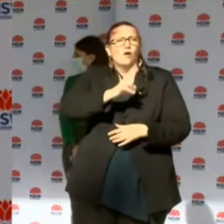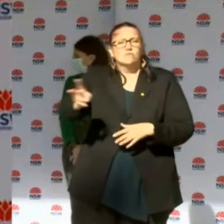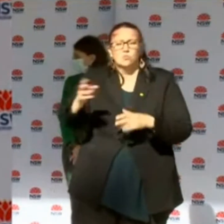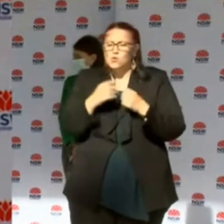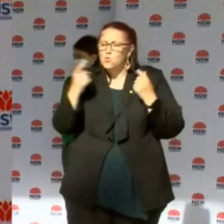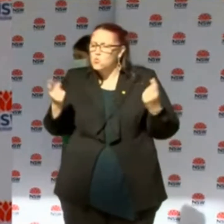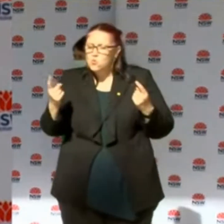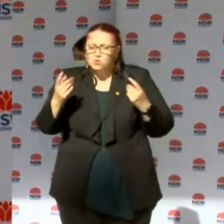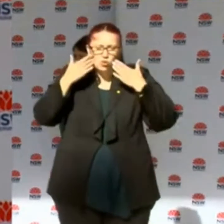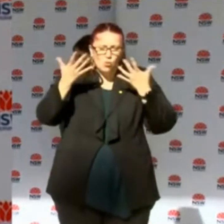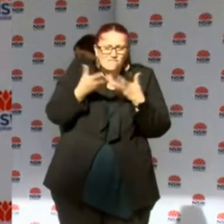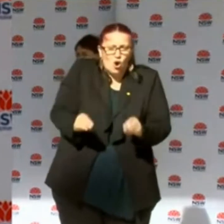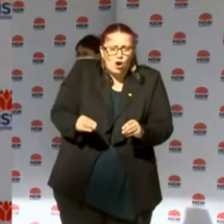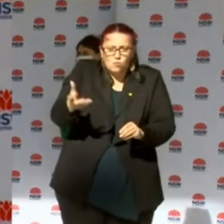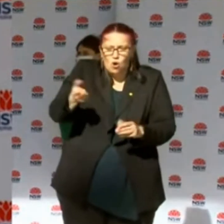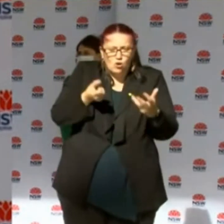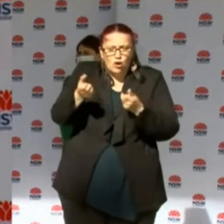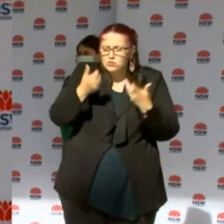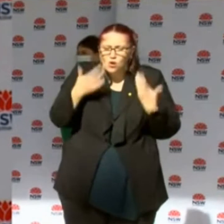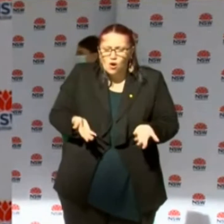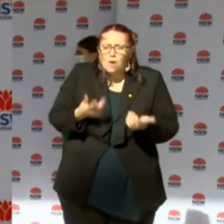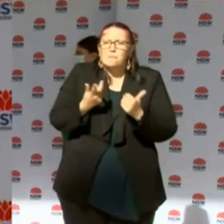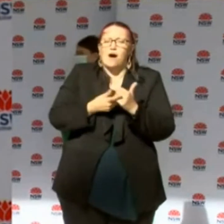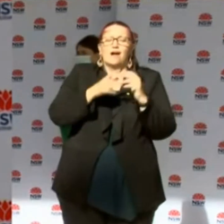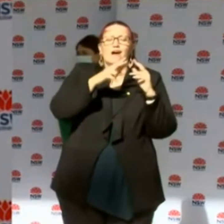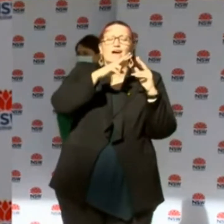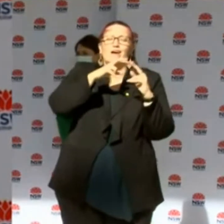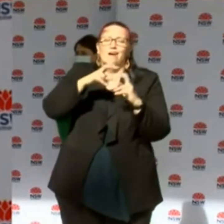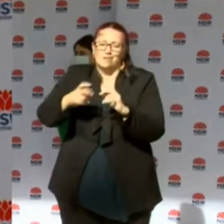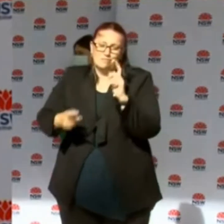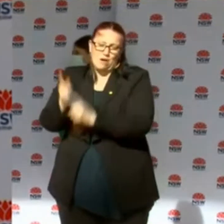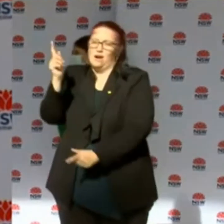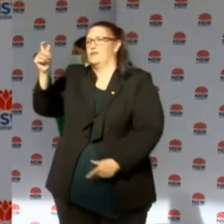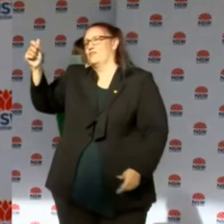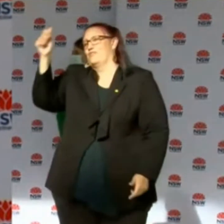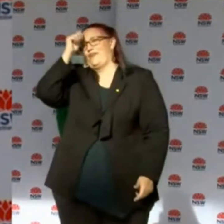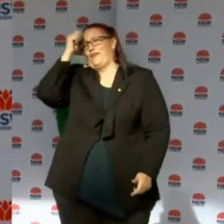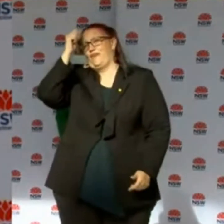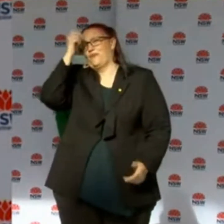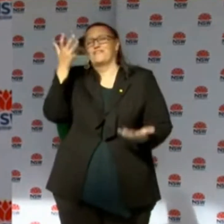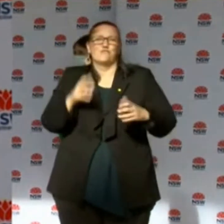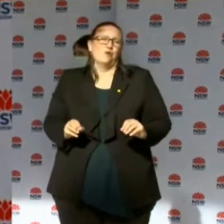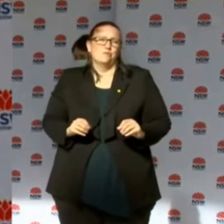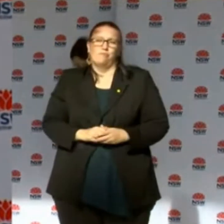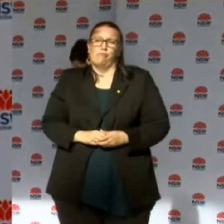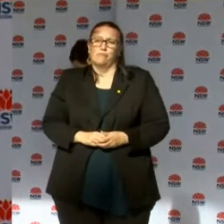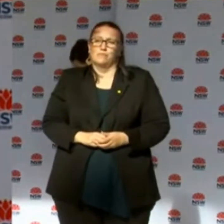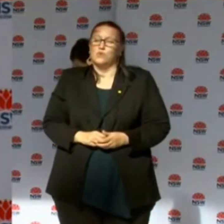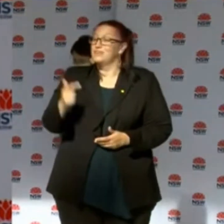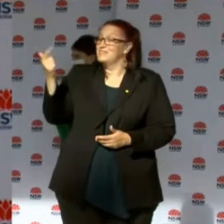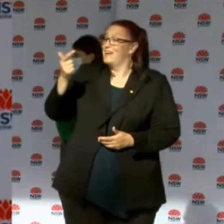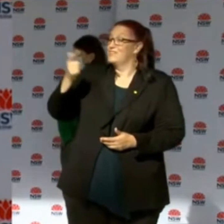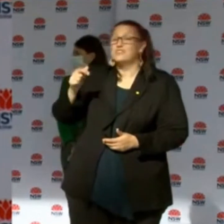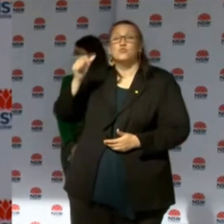can see, those linkages have been made. And by the time we closed off the numbers, we're able to report that 17 of